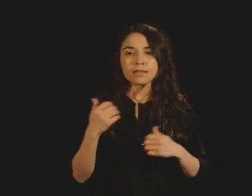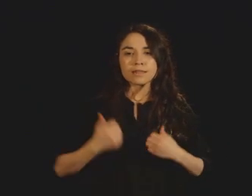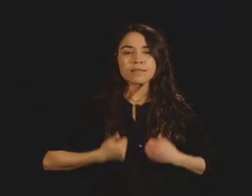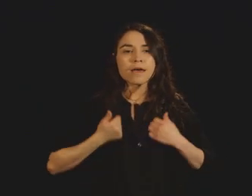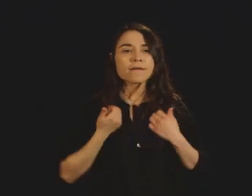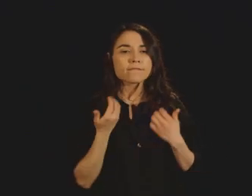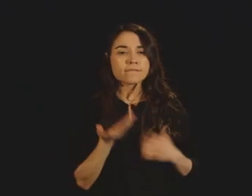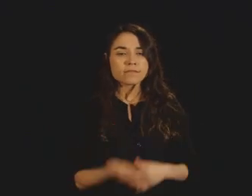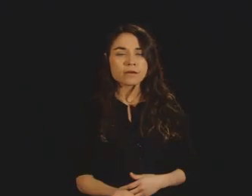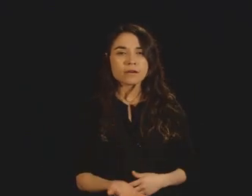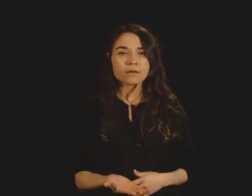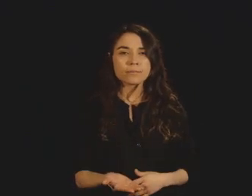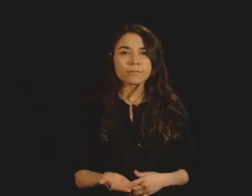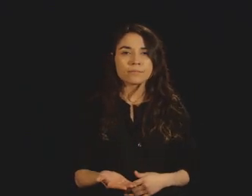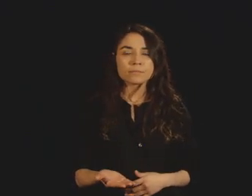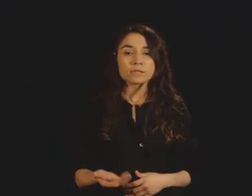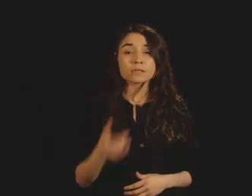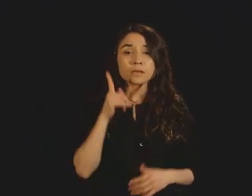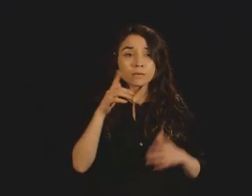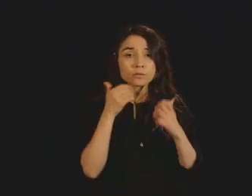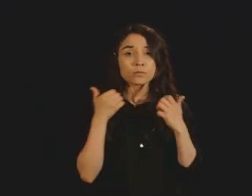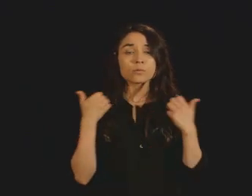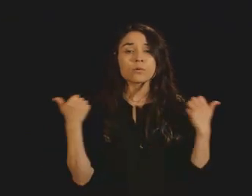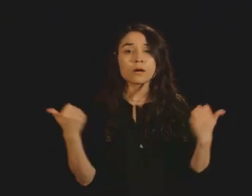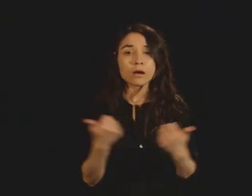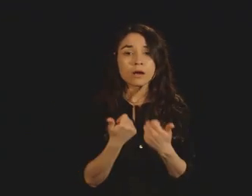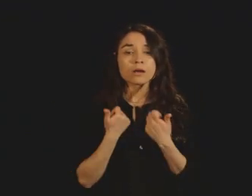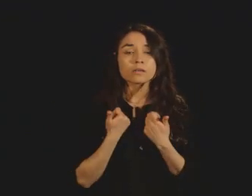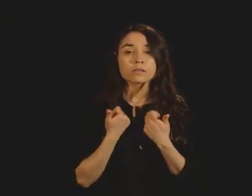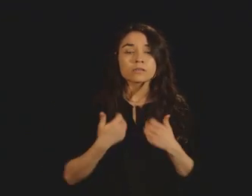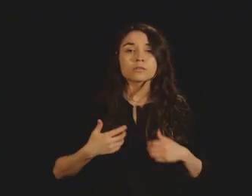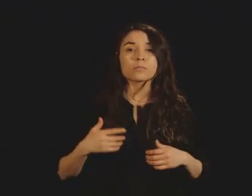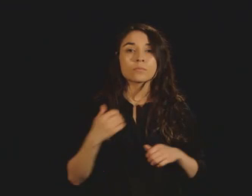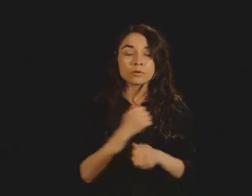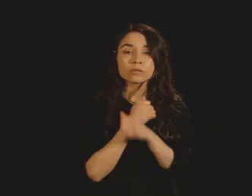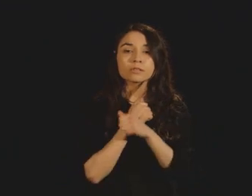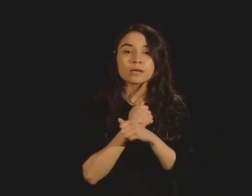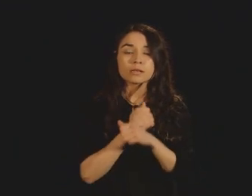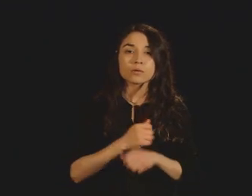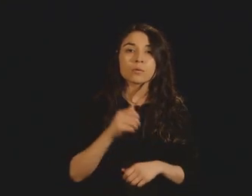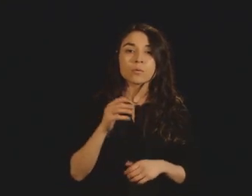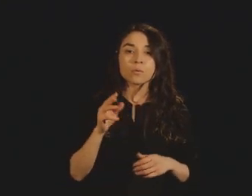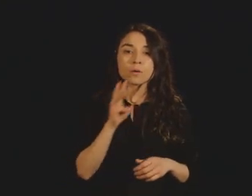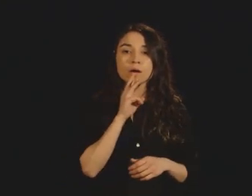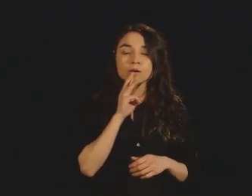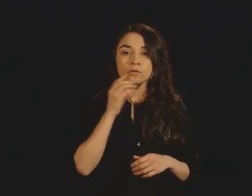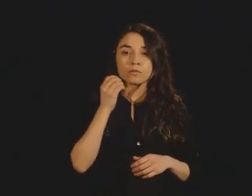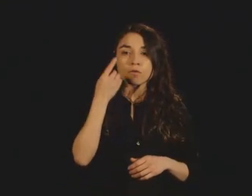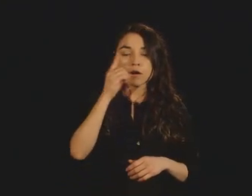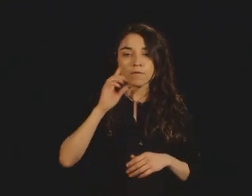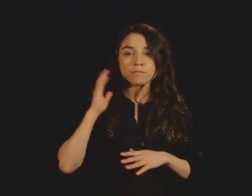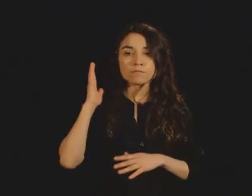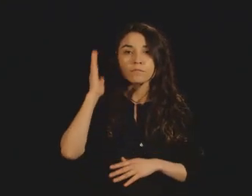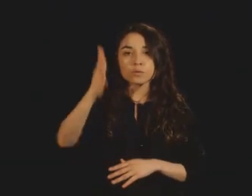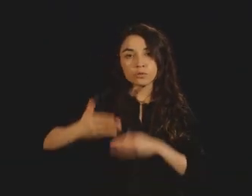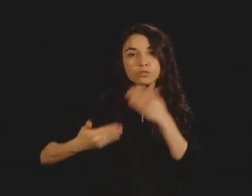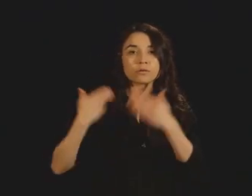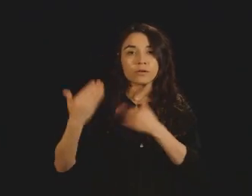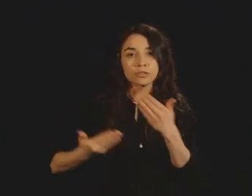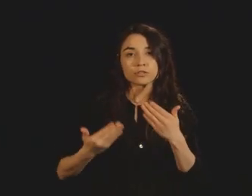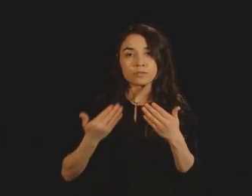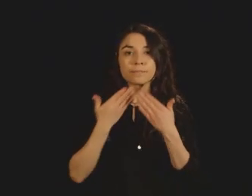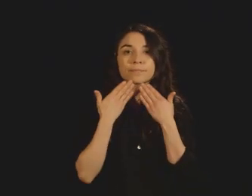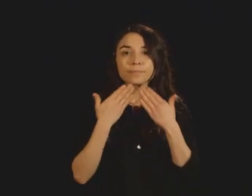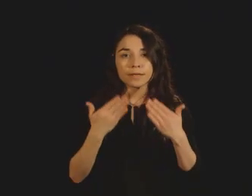on this earth will have future generations with water. I thank you. Thank you.